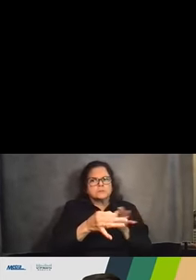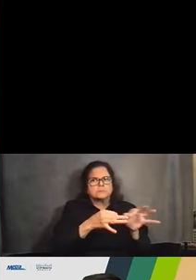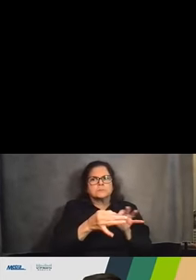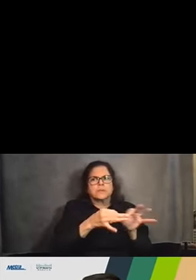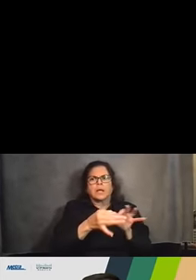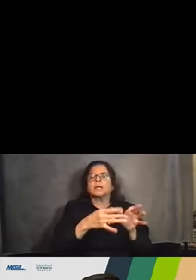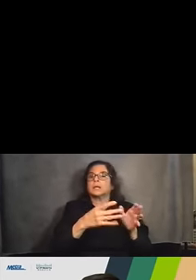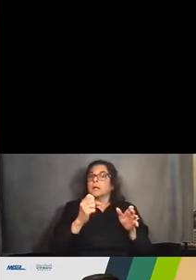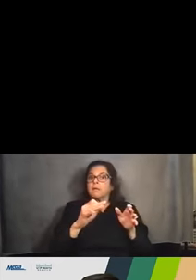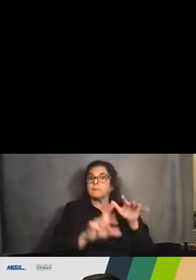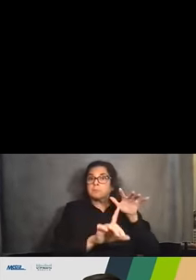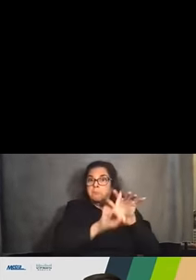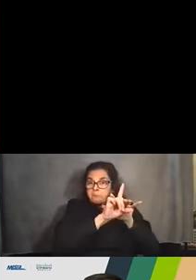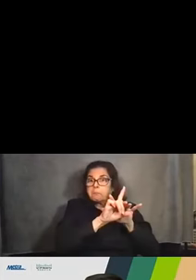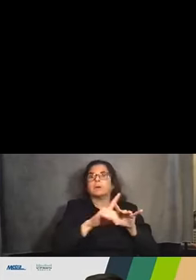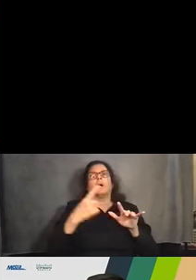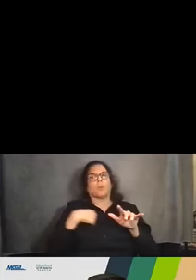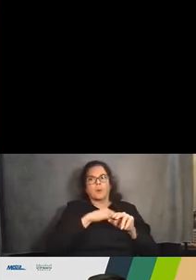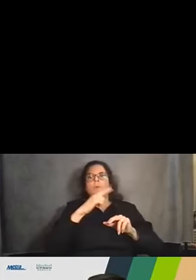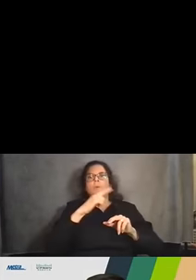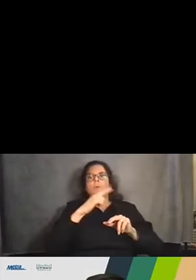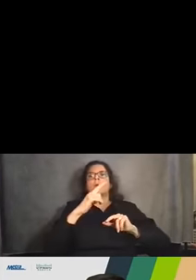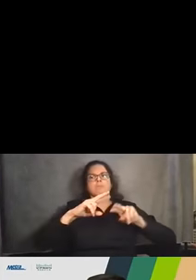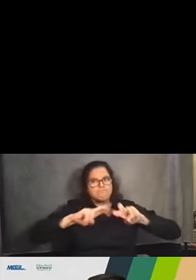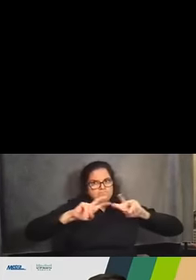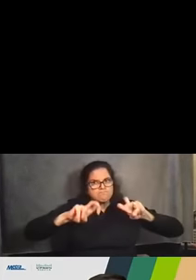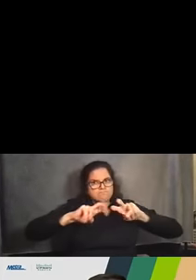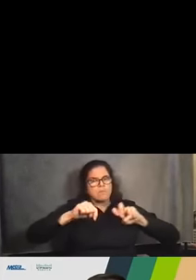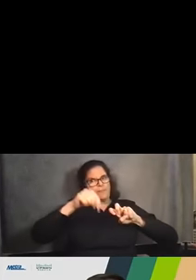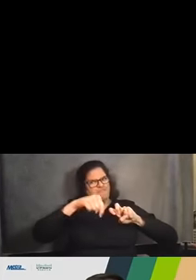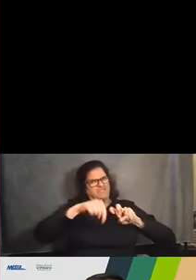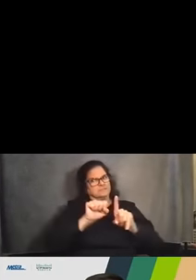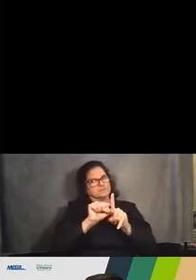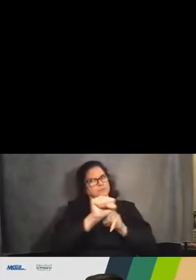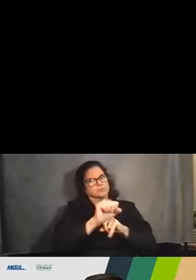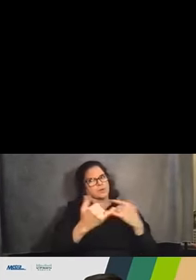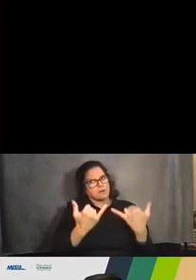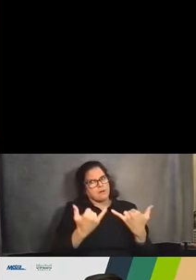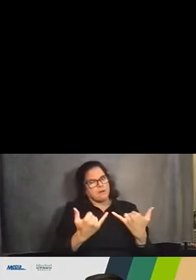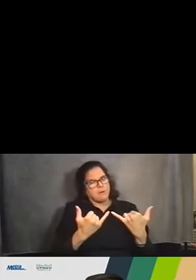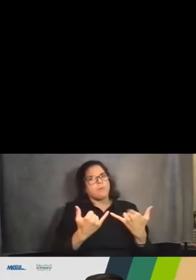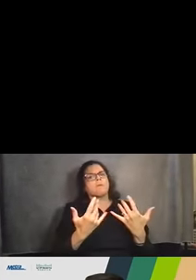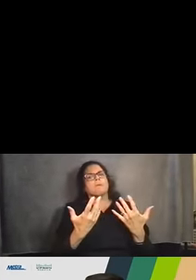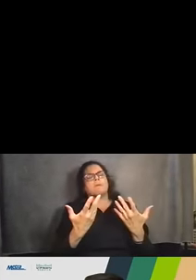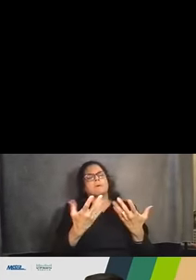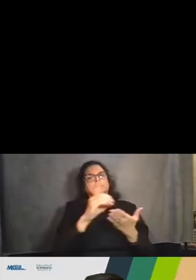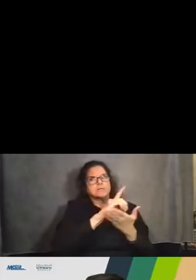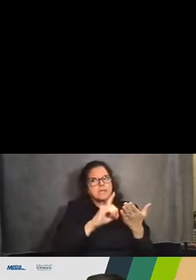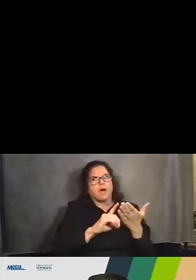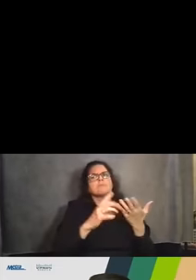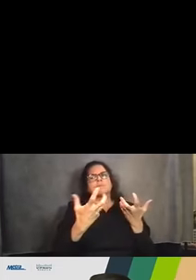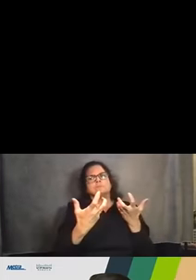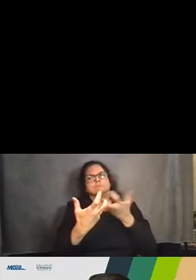unique, and that's why we're conducting a unique analysis specific to the design proposed as part of this project.